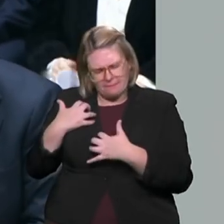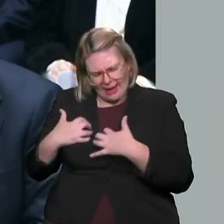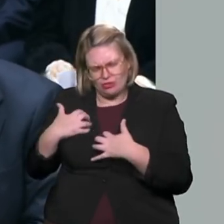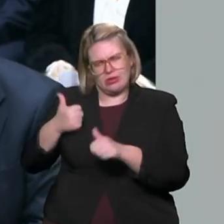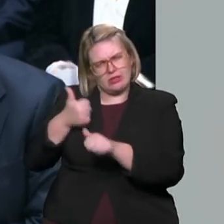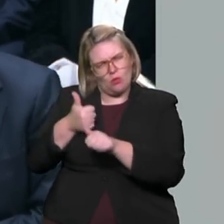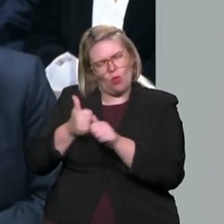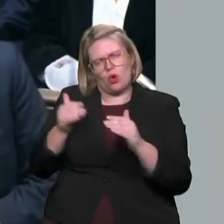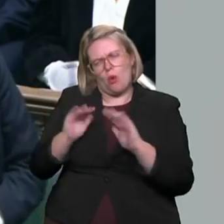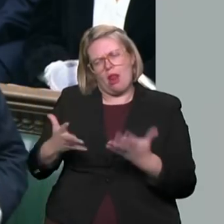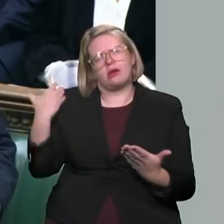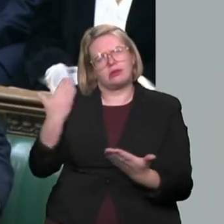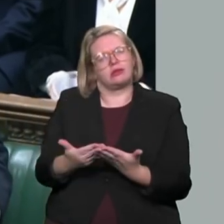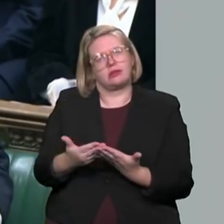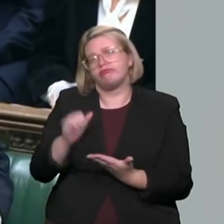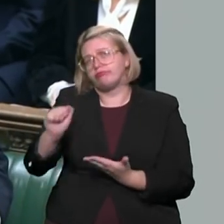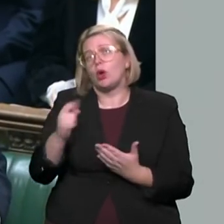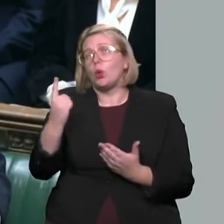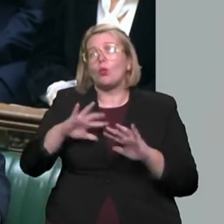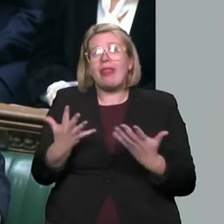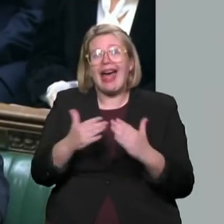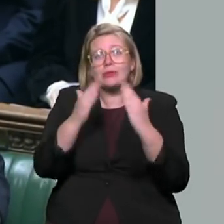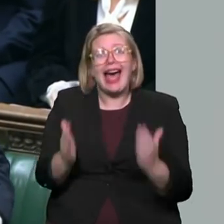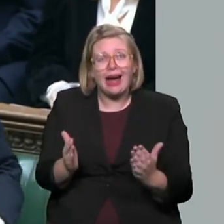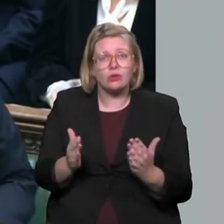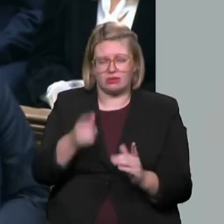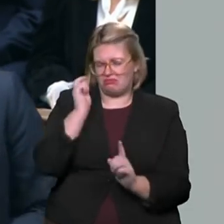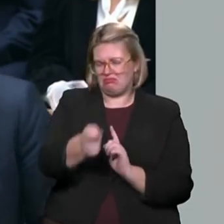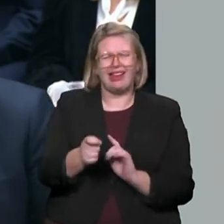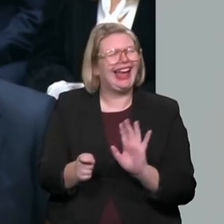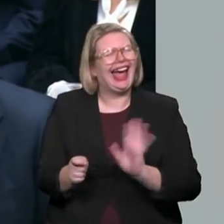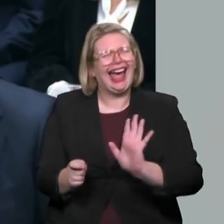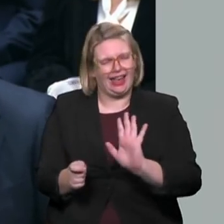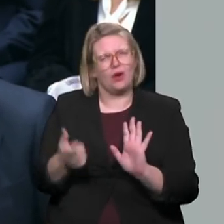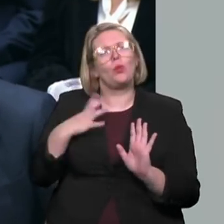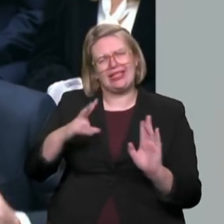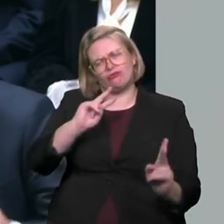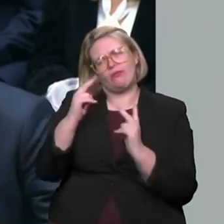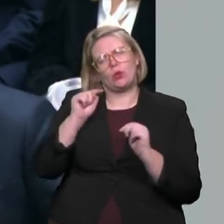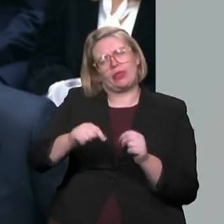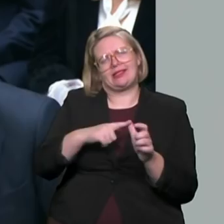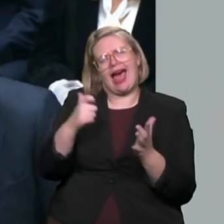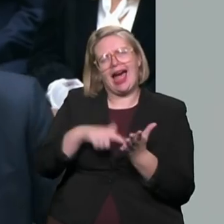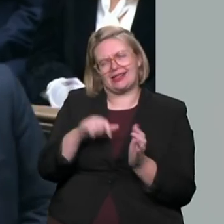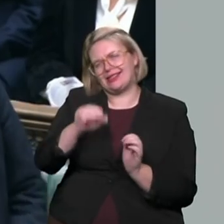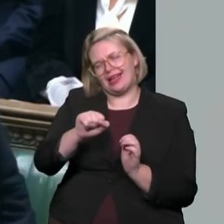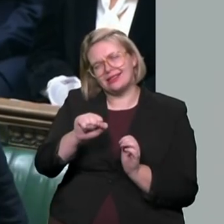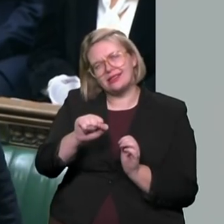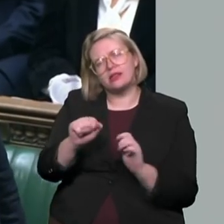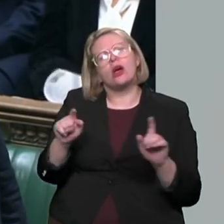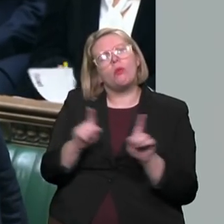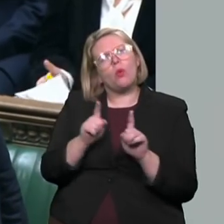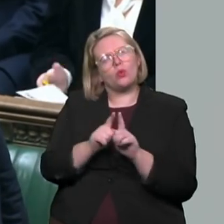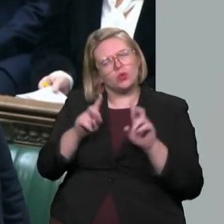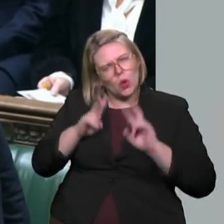simply by having nowhere to live, and I think the time has come to reconsider the Vagrancy Act, but also to redouble our